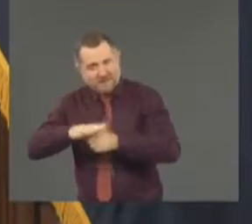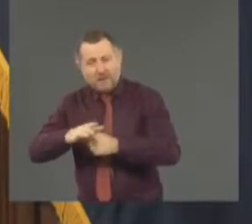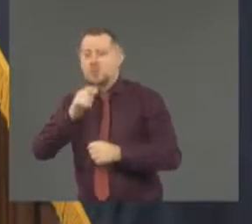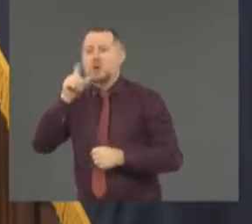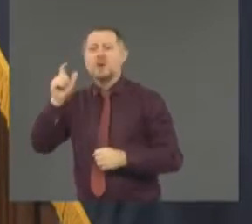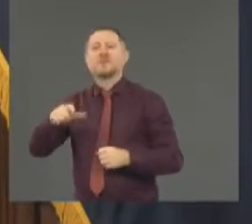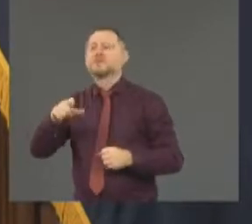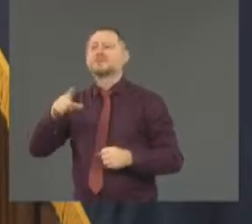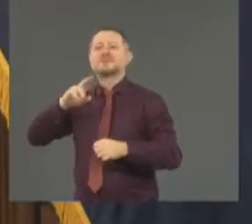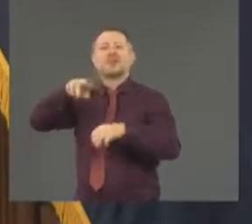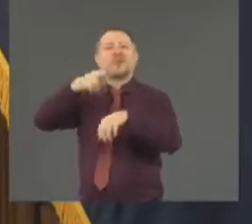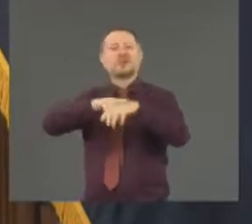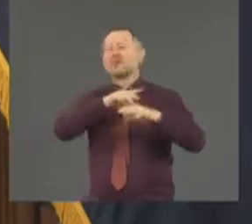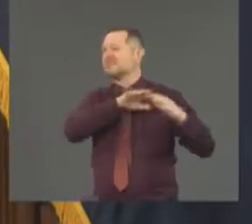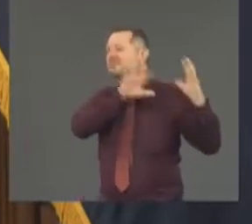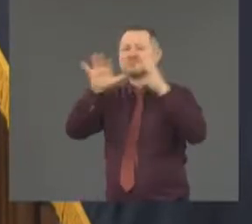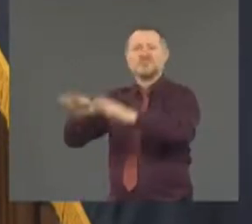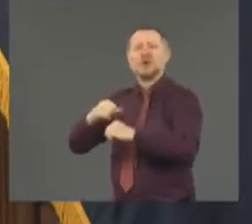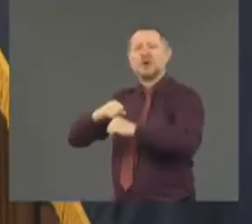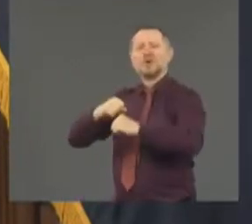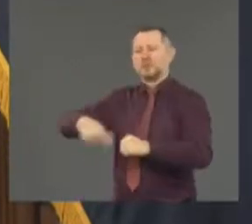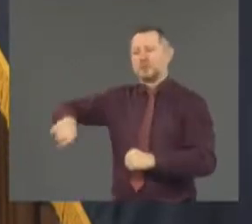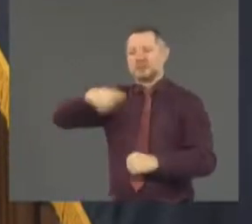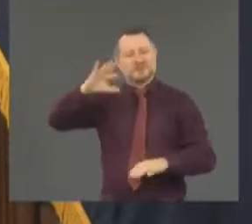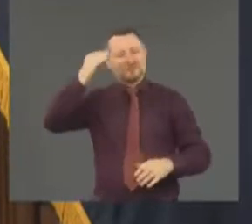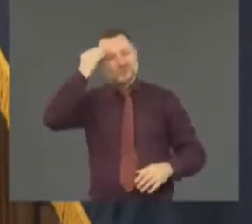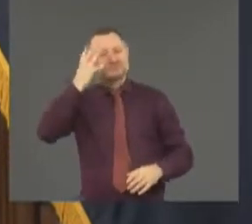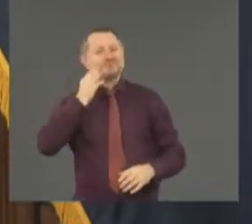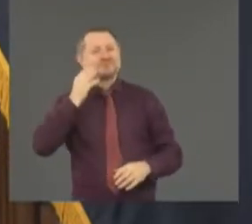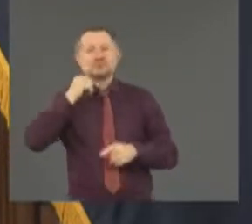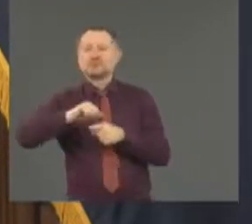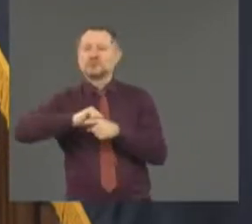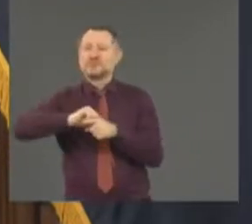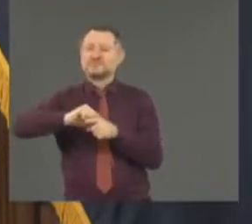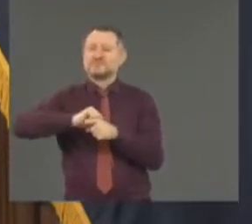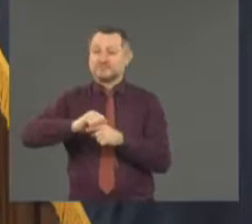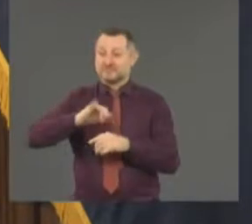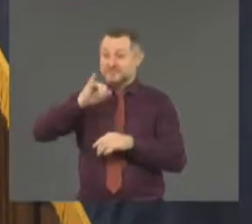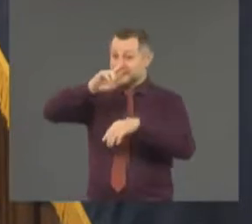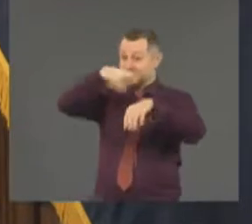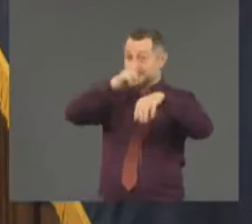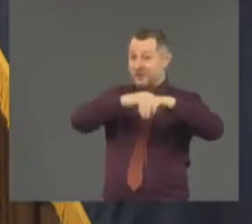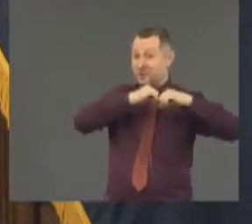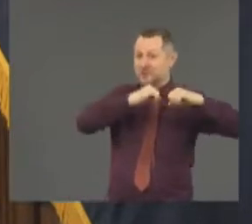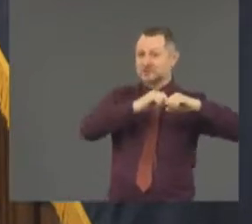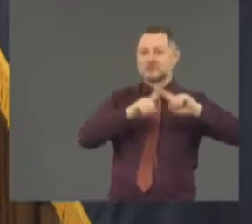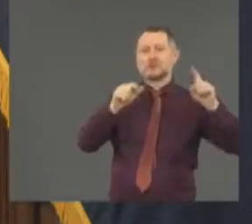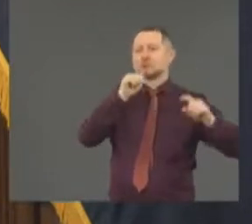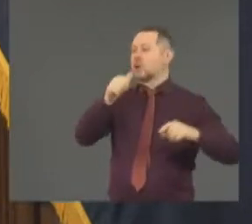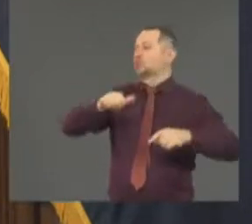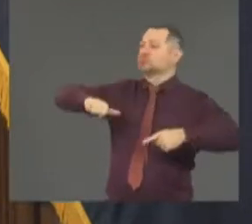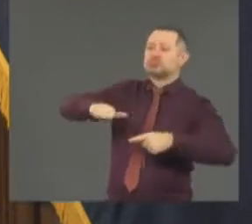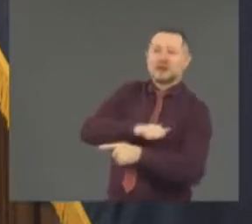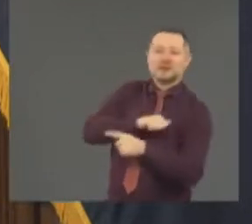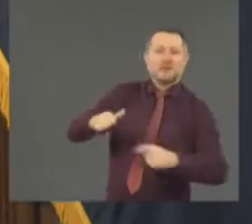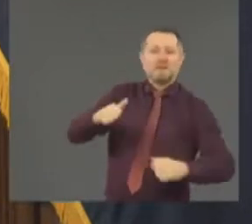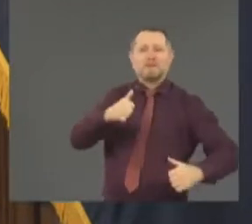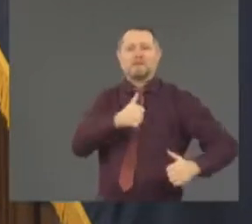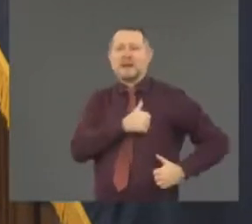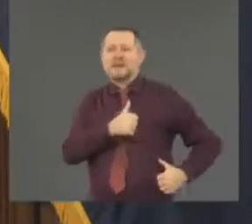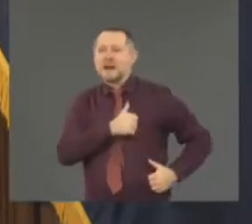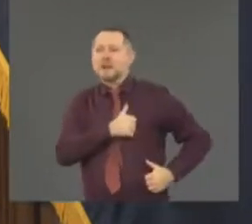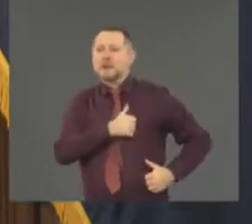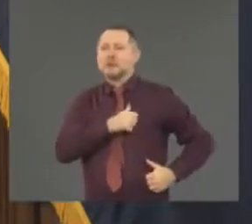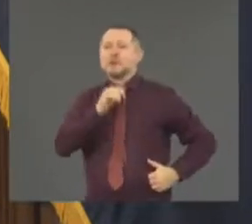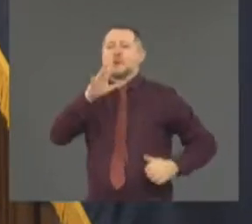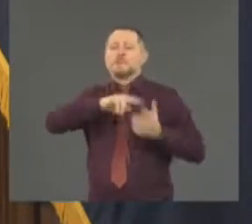Remember the National Guard are not a trained military force. I'm sorry trained police force. That's not what